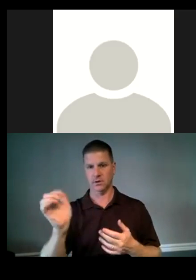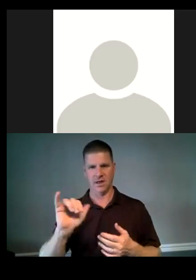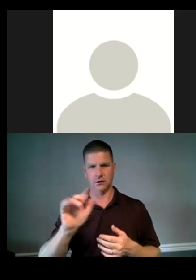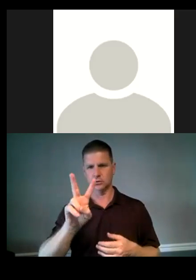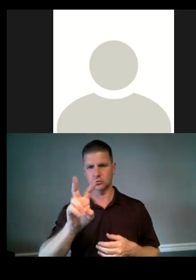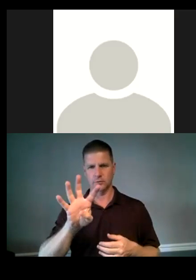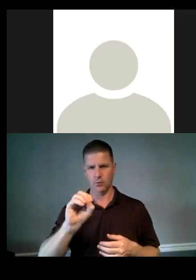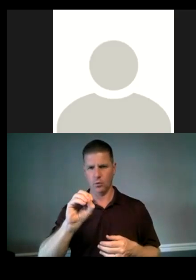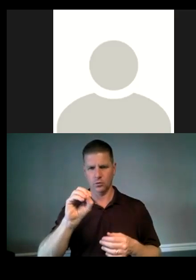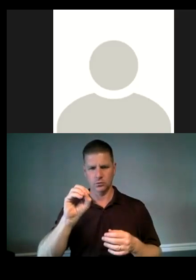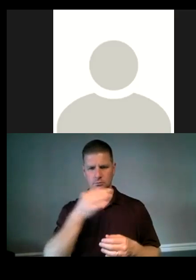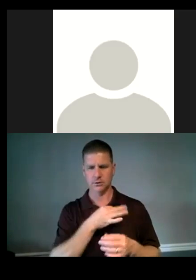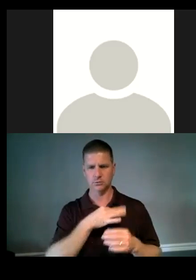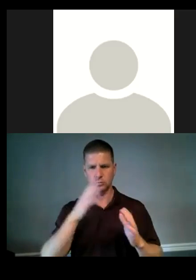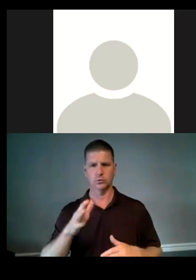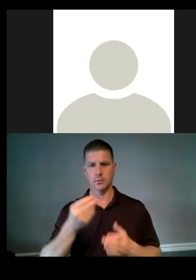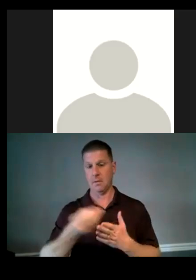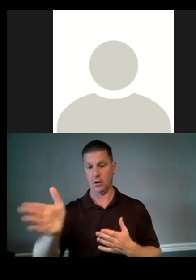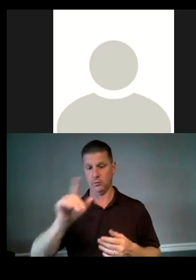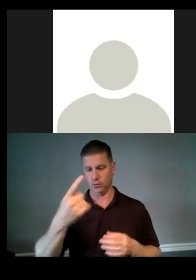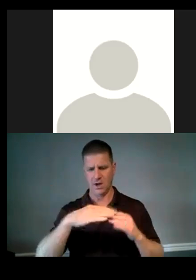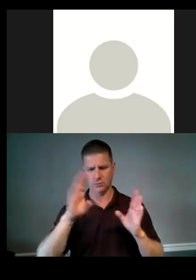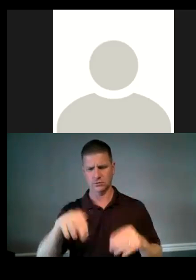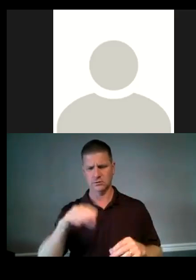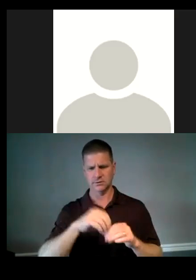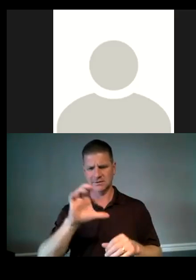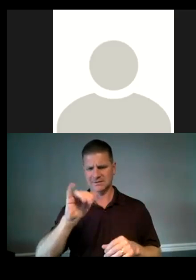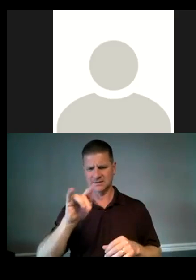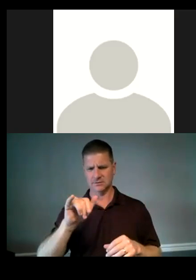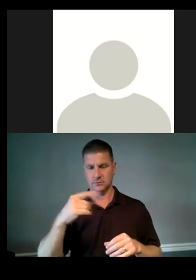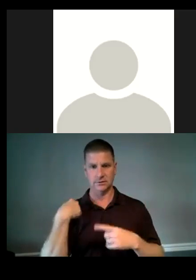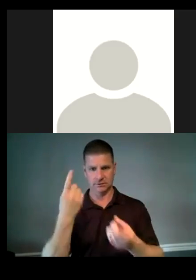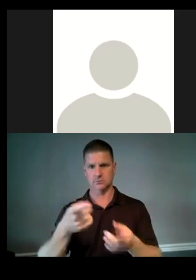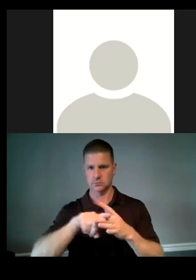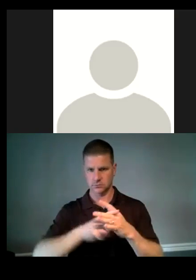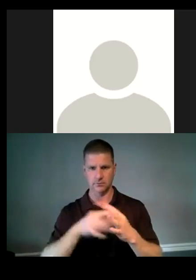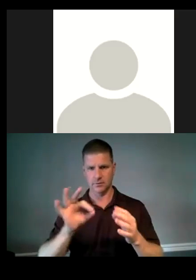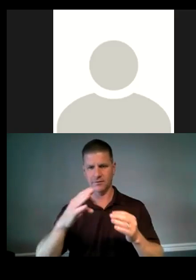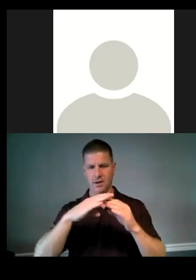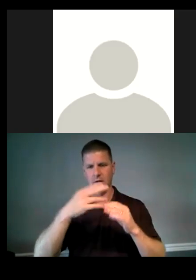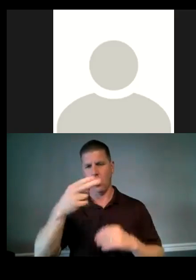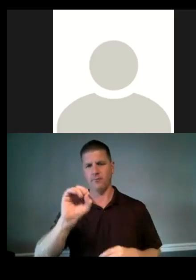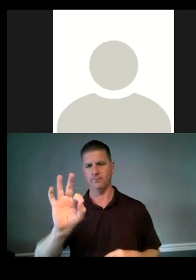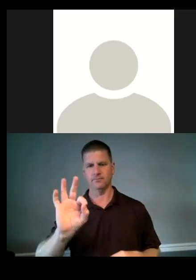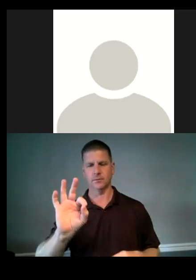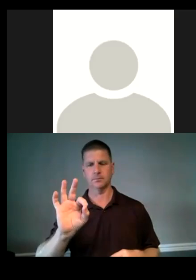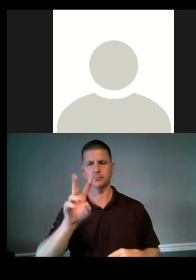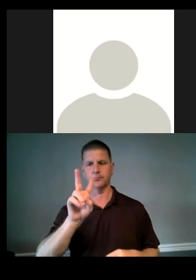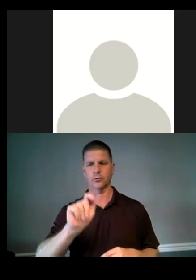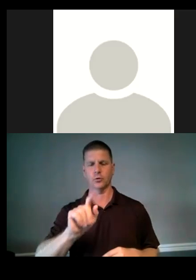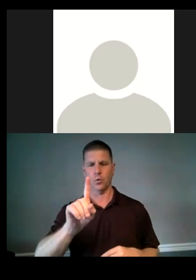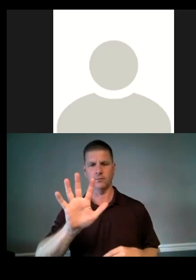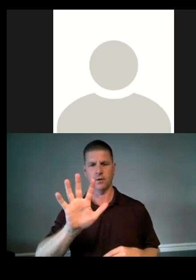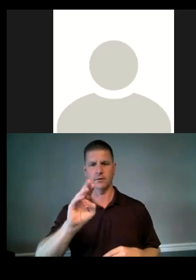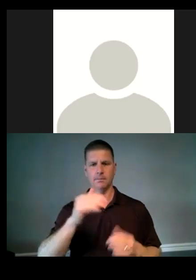Pittsburghers buy their first houses in the city since the inception of the housing opportunity fund. Uh,.15 million